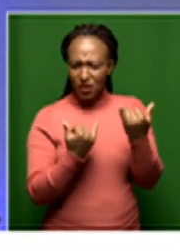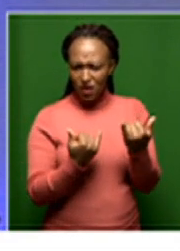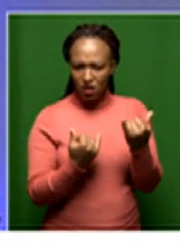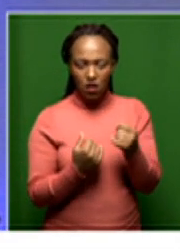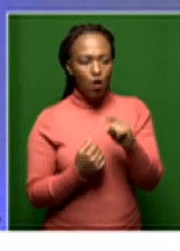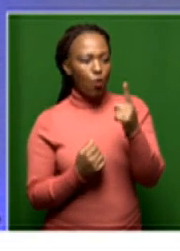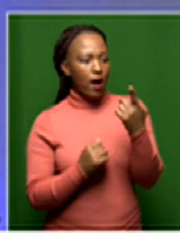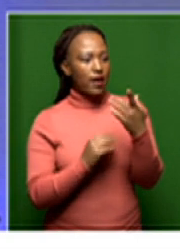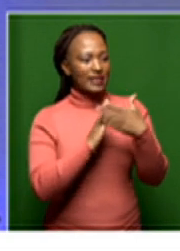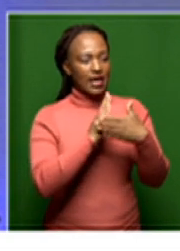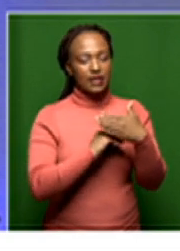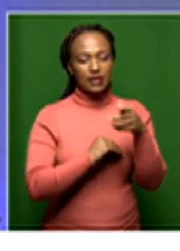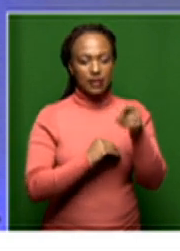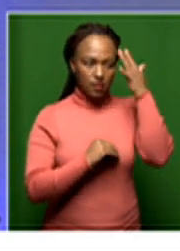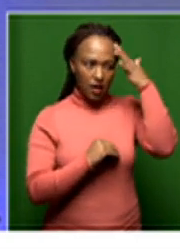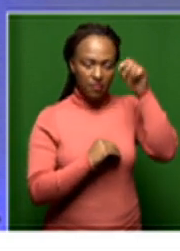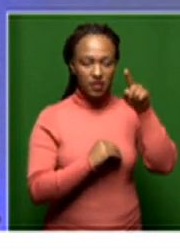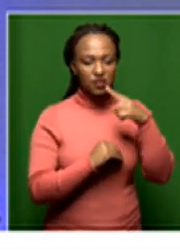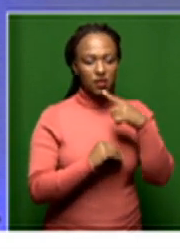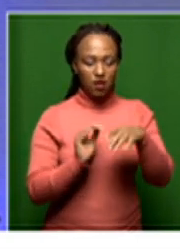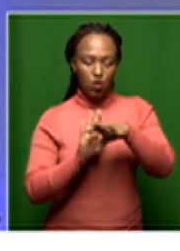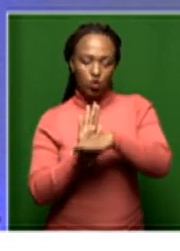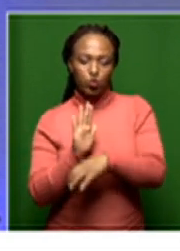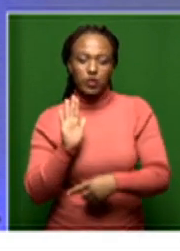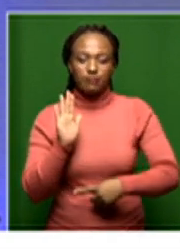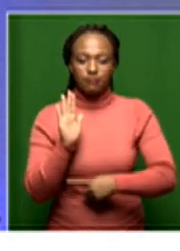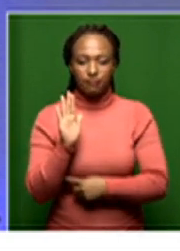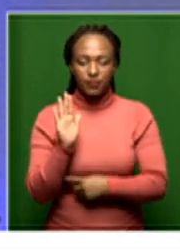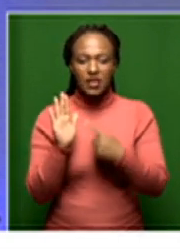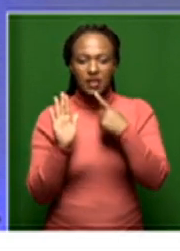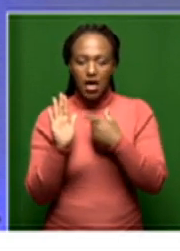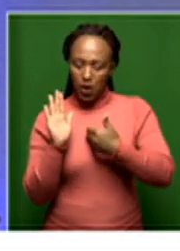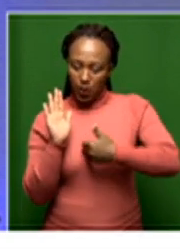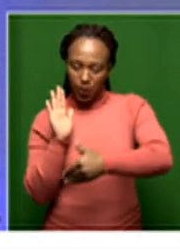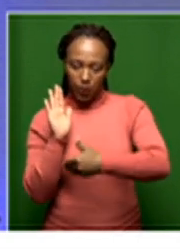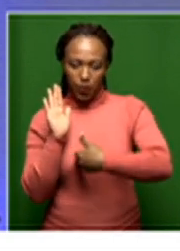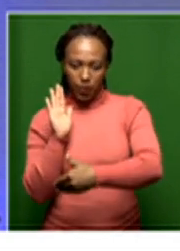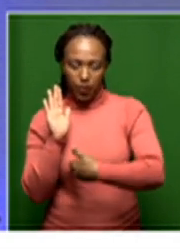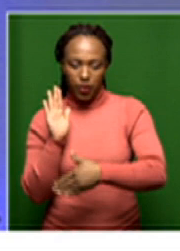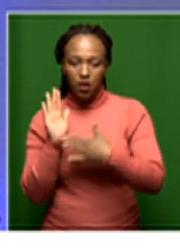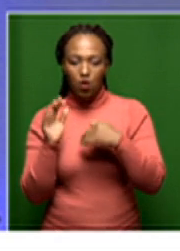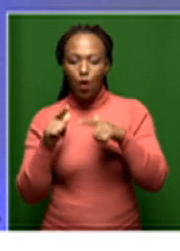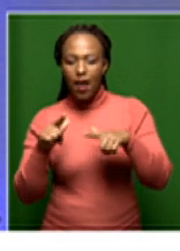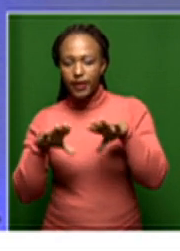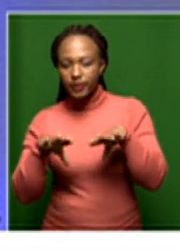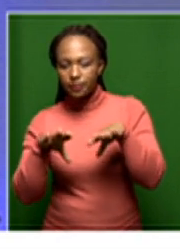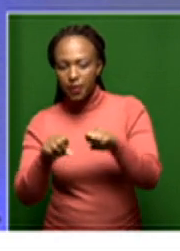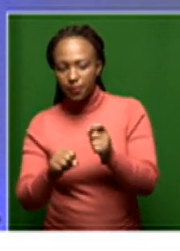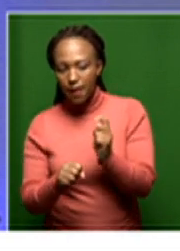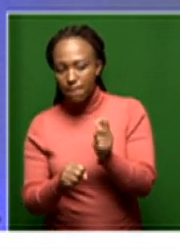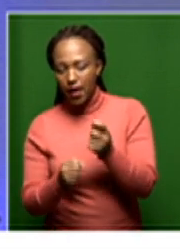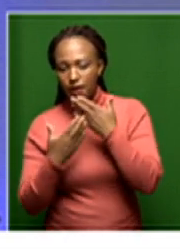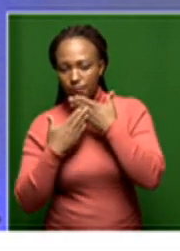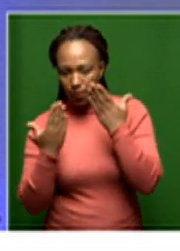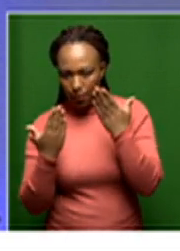On the one hand, the government says that the Constitution does not make provision for expropriation without compensation, and